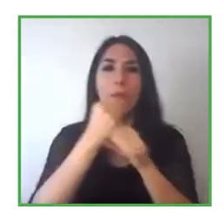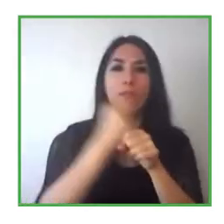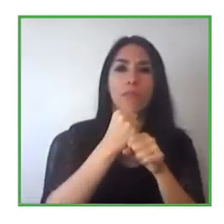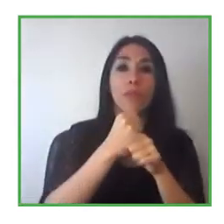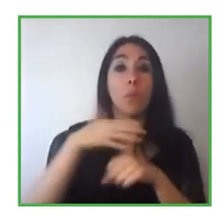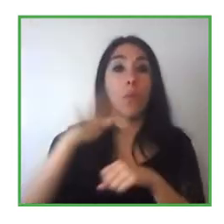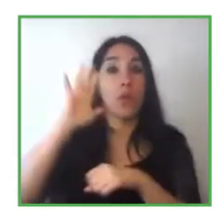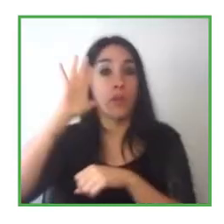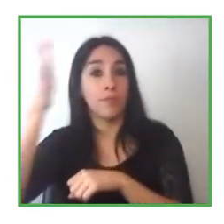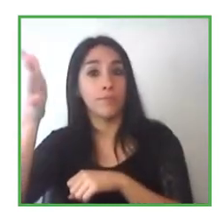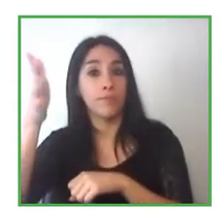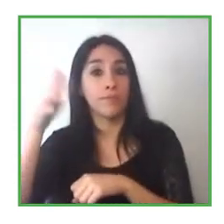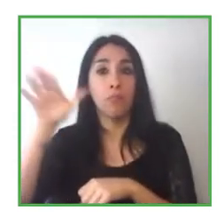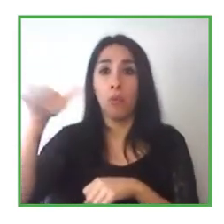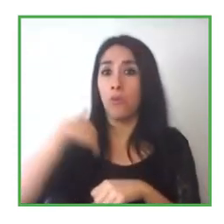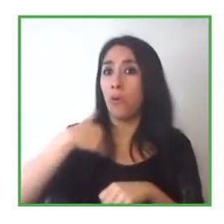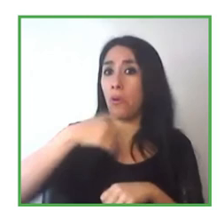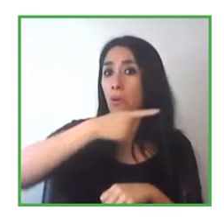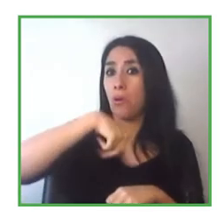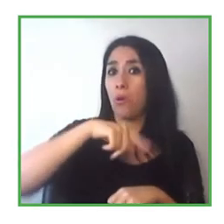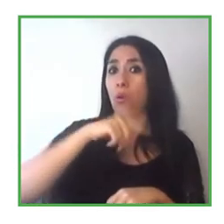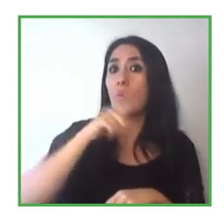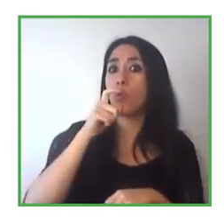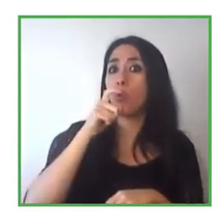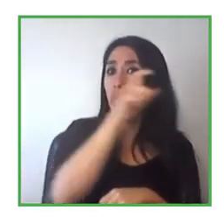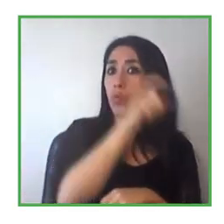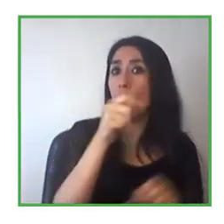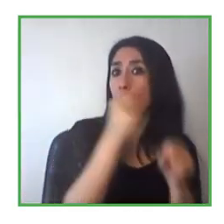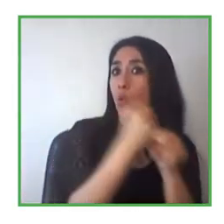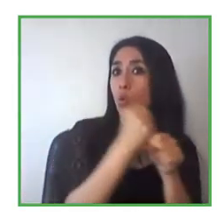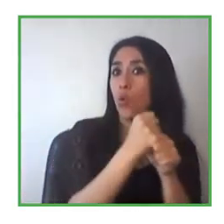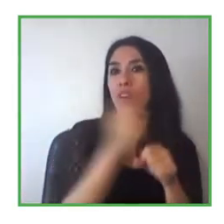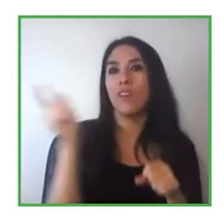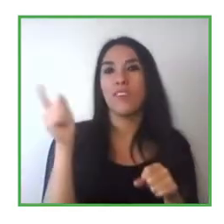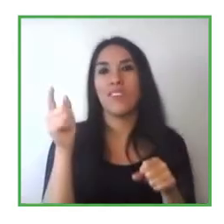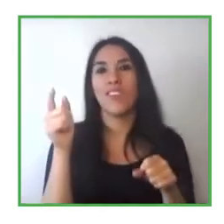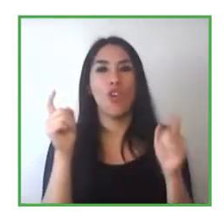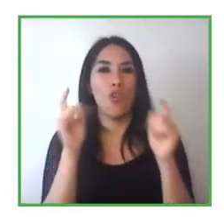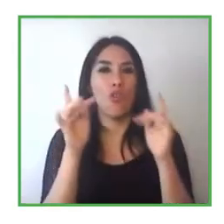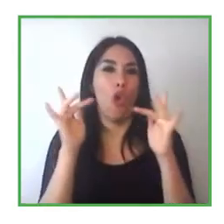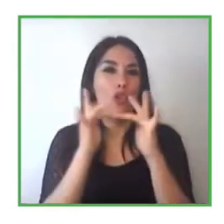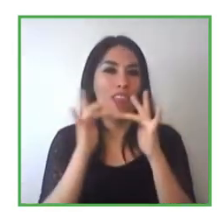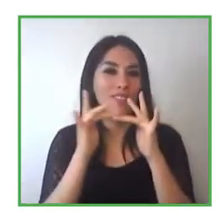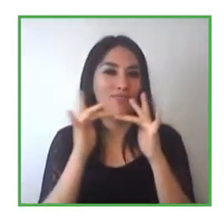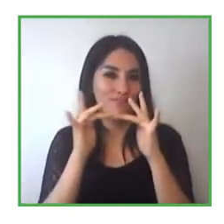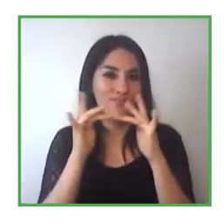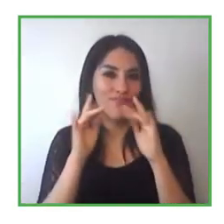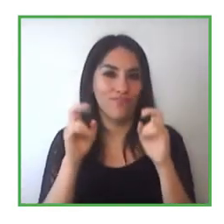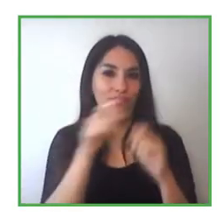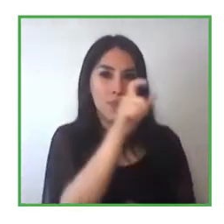so that they can trust us and on the other hand the program has an office